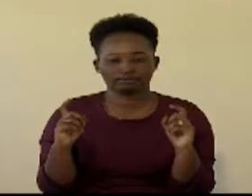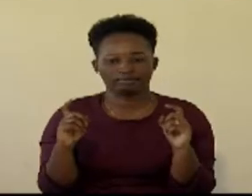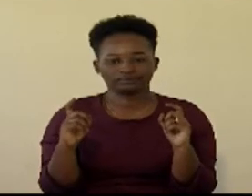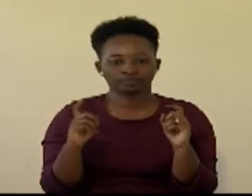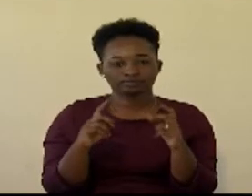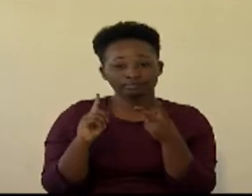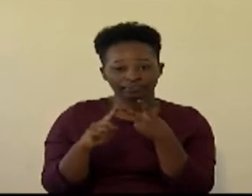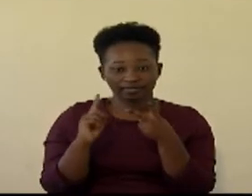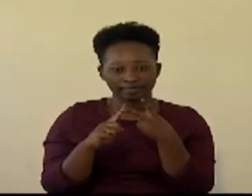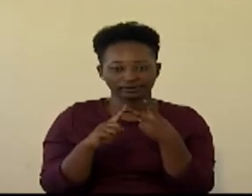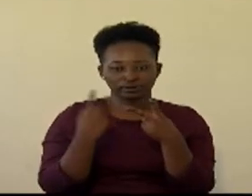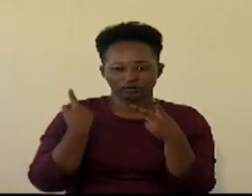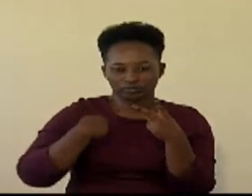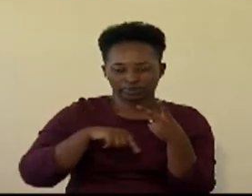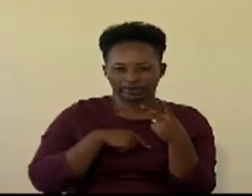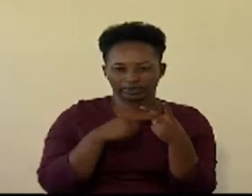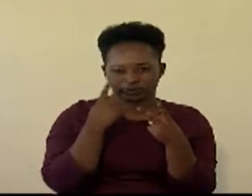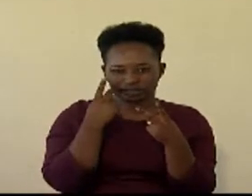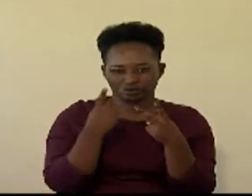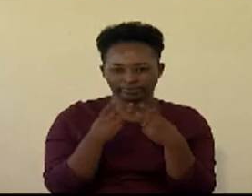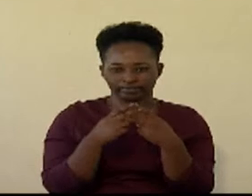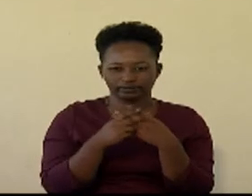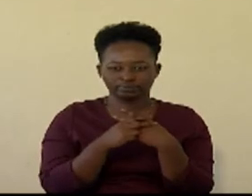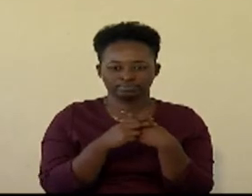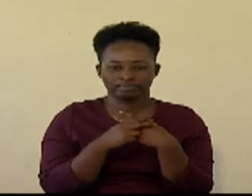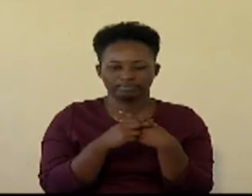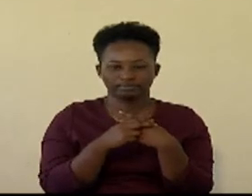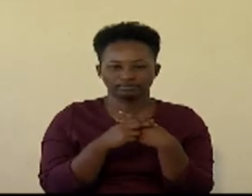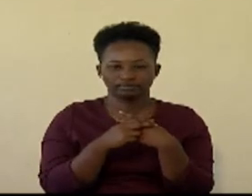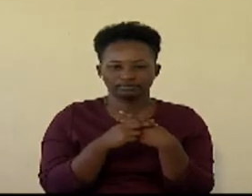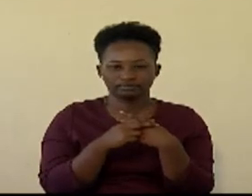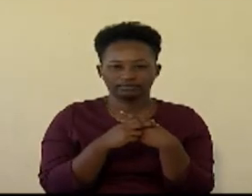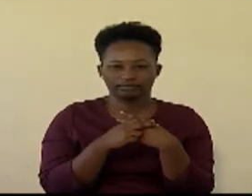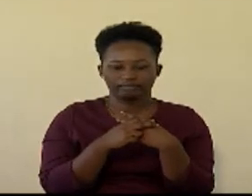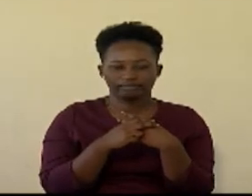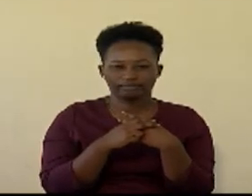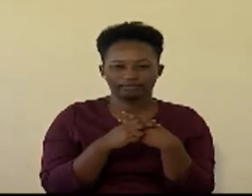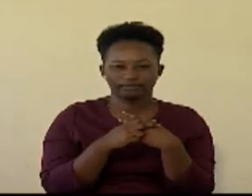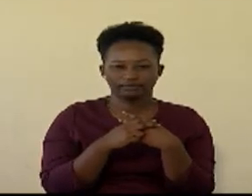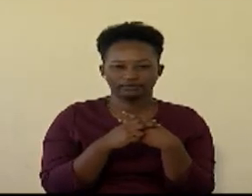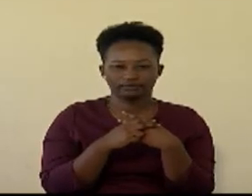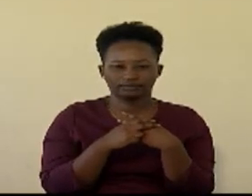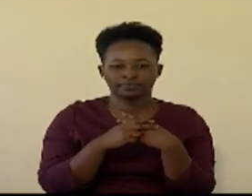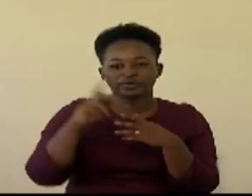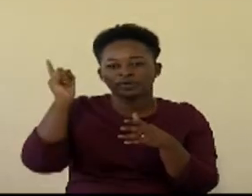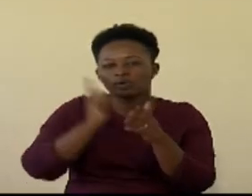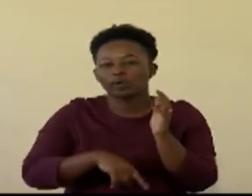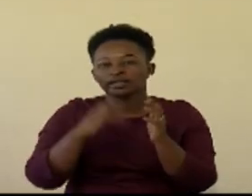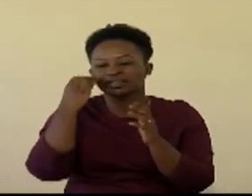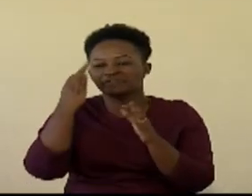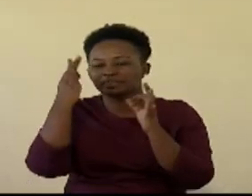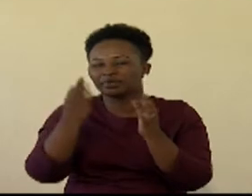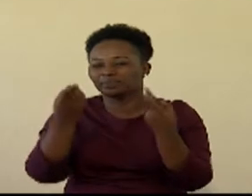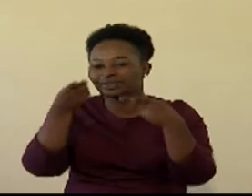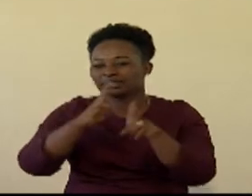Two, we are also going to be able to look at what if things go wrong,